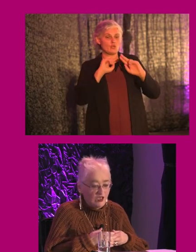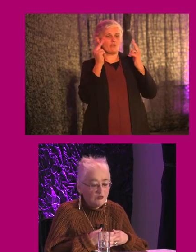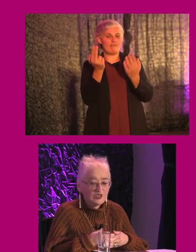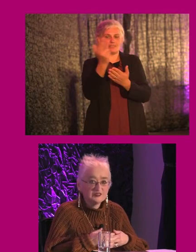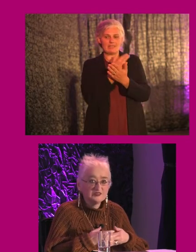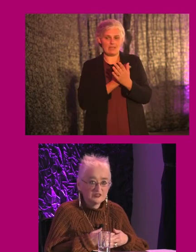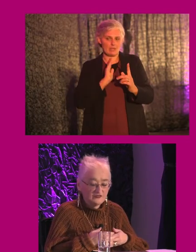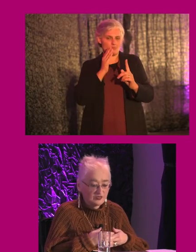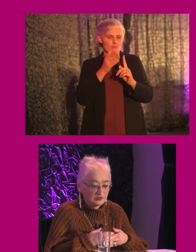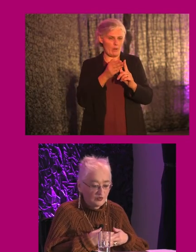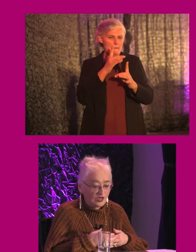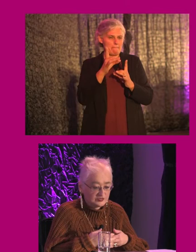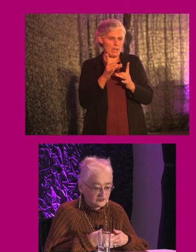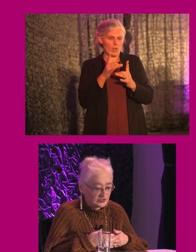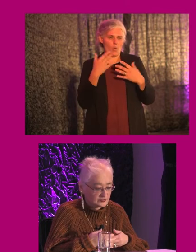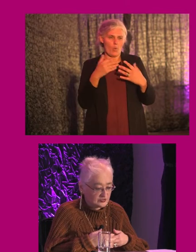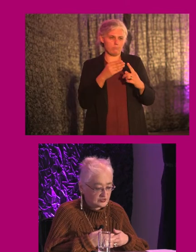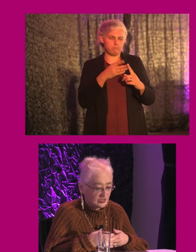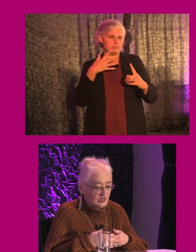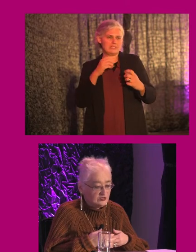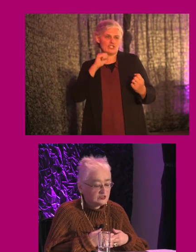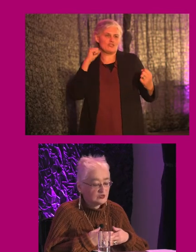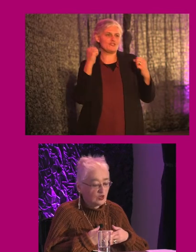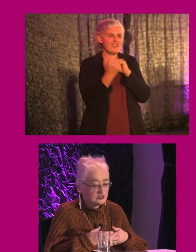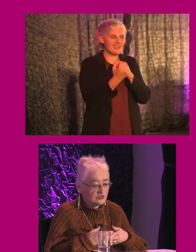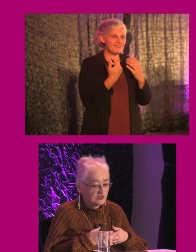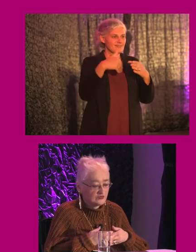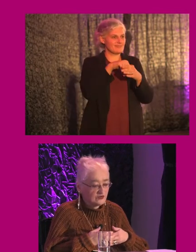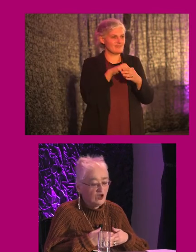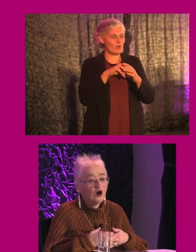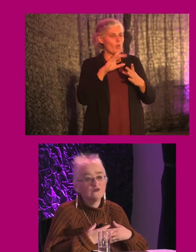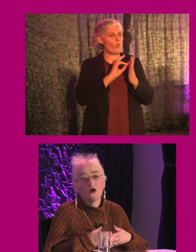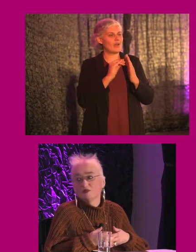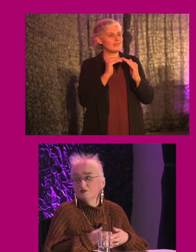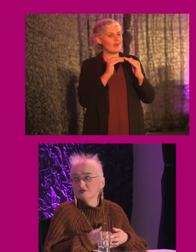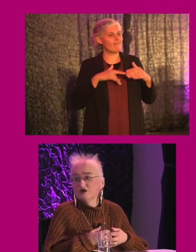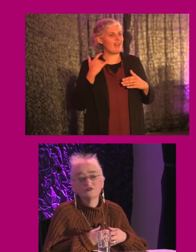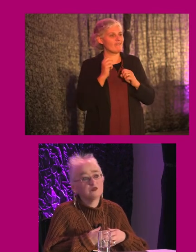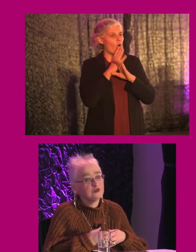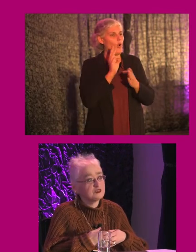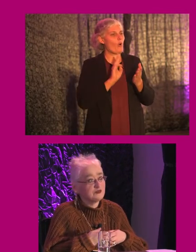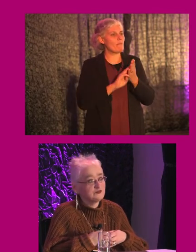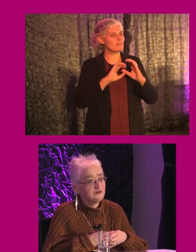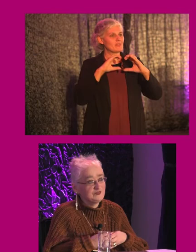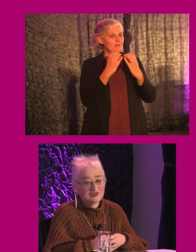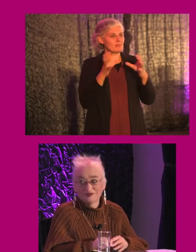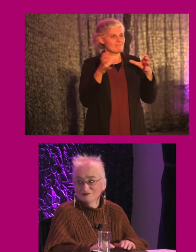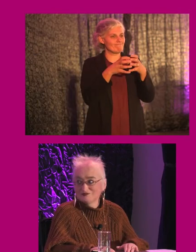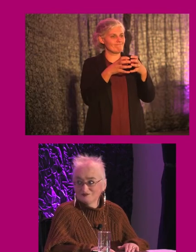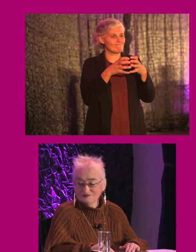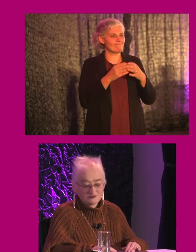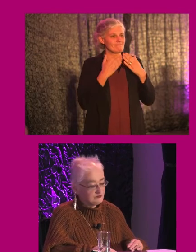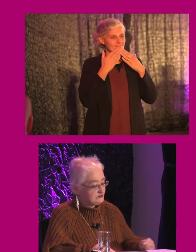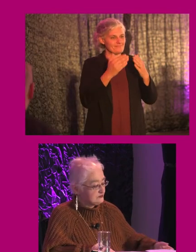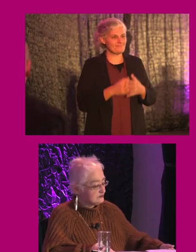makes a significant positive contribution to the equality of life of all members of the community. Thank you.